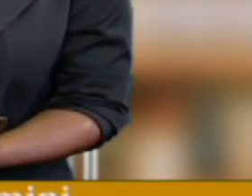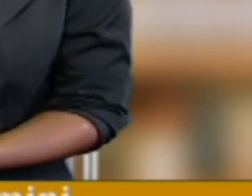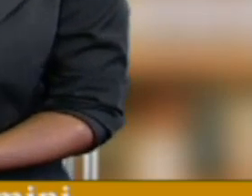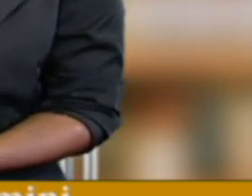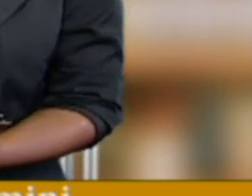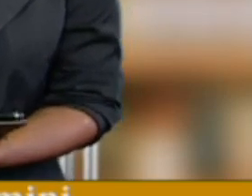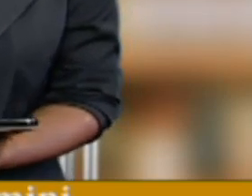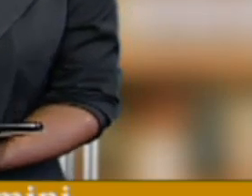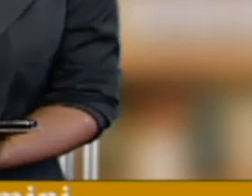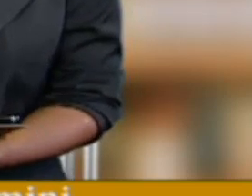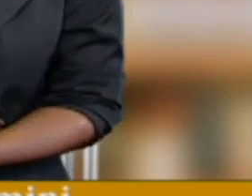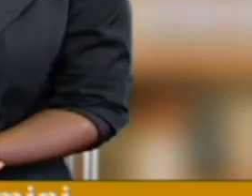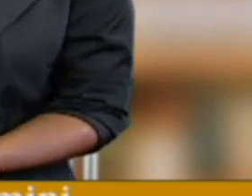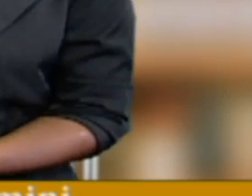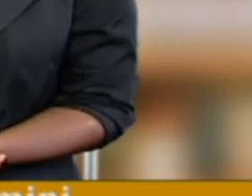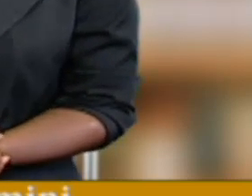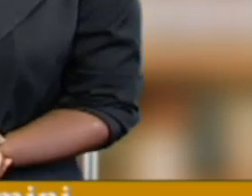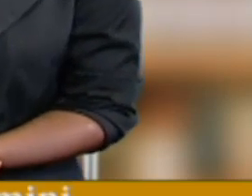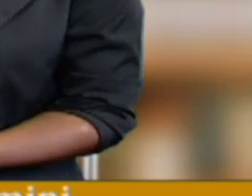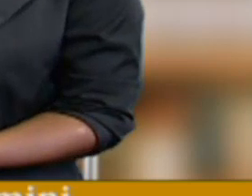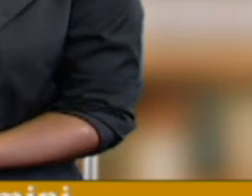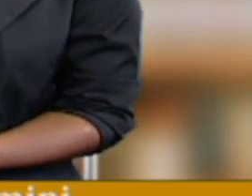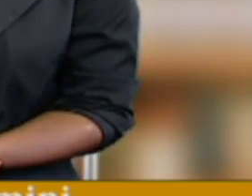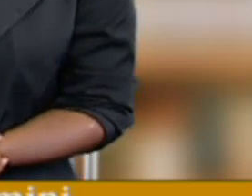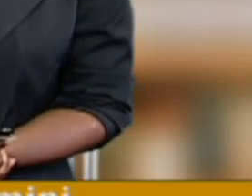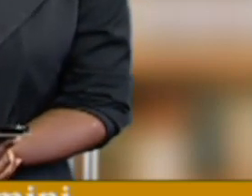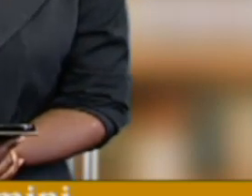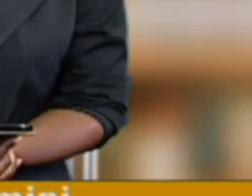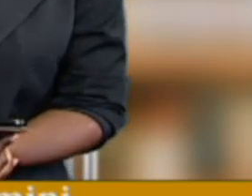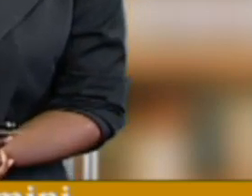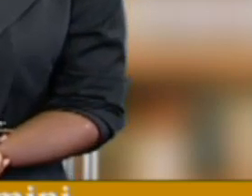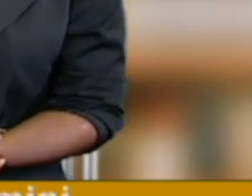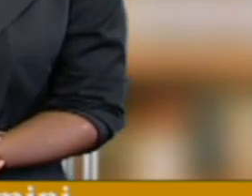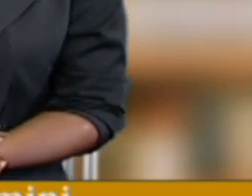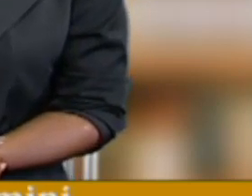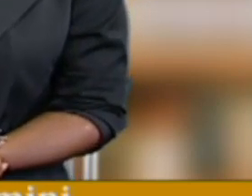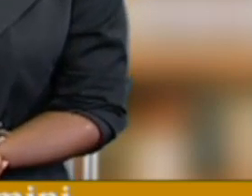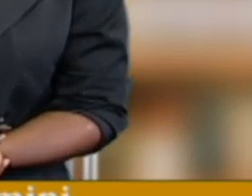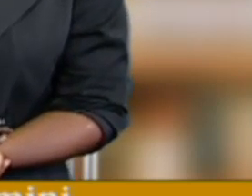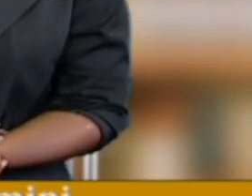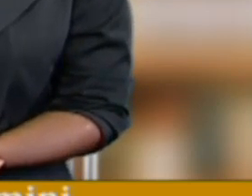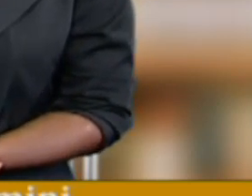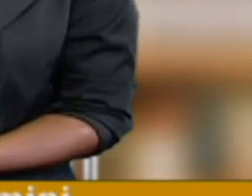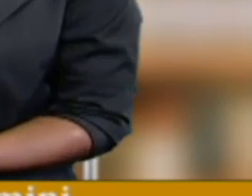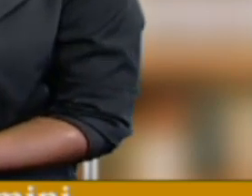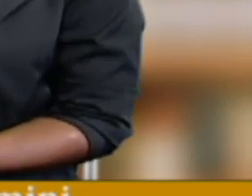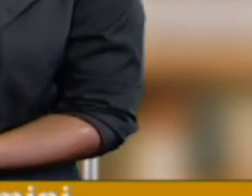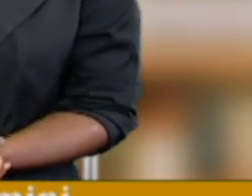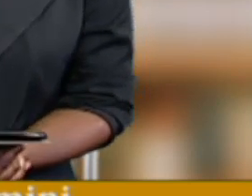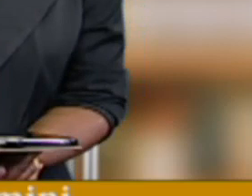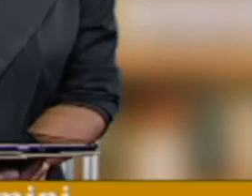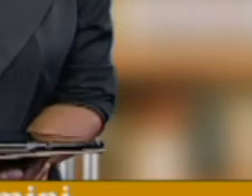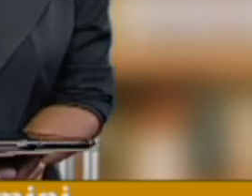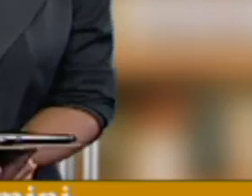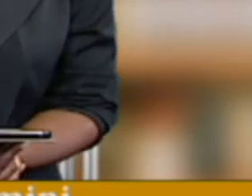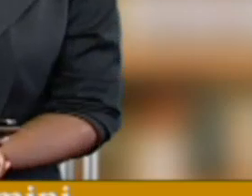-19, that has seen the entire world going through emergency lockdown to fight the pandemic. My name is Lerato Mabilisa,